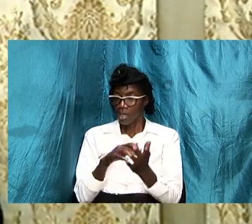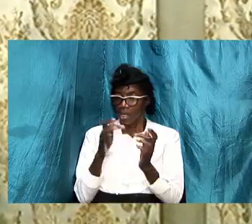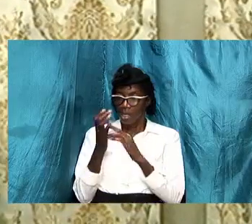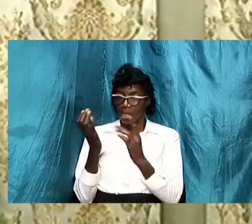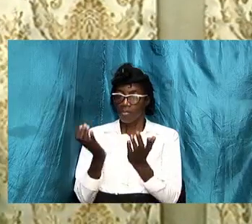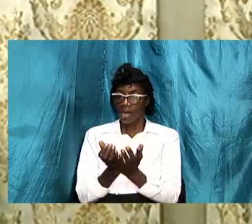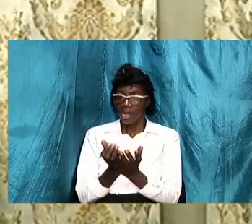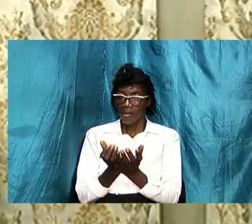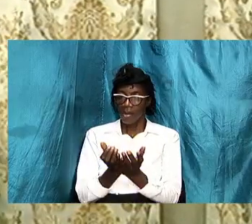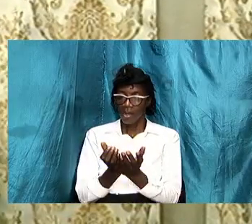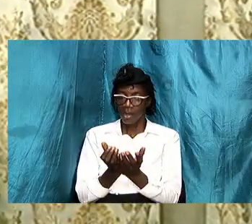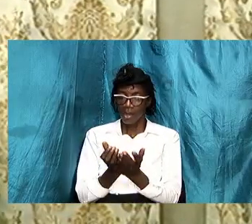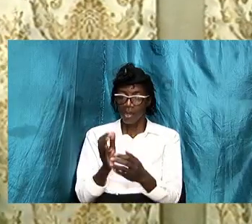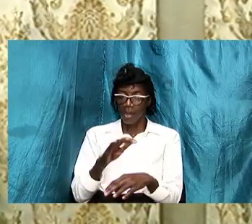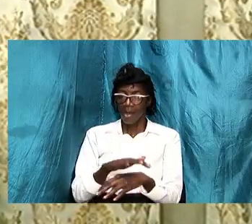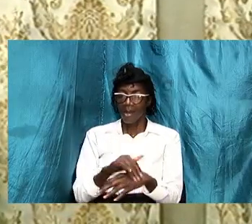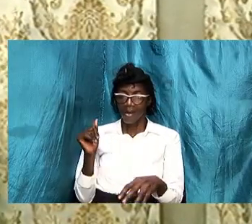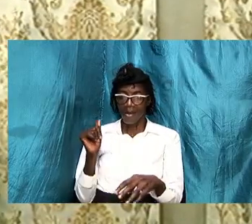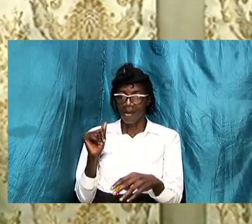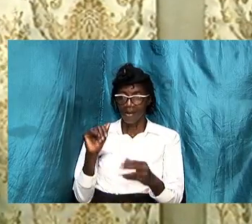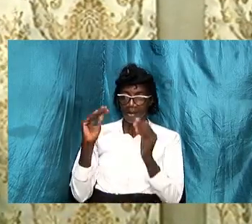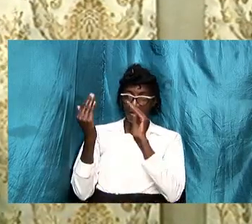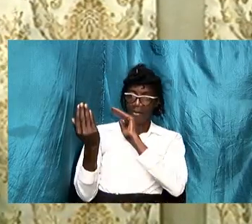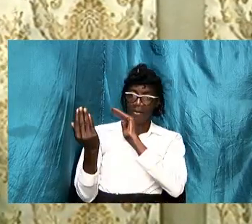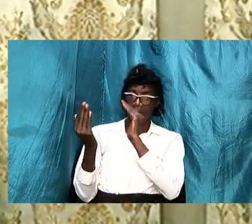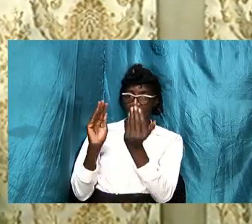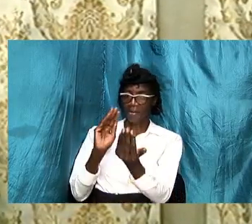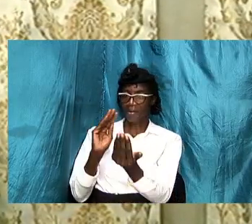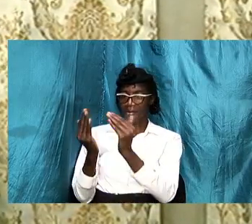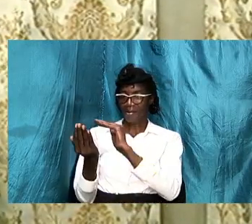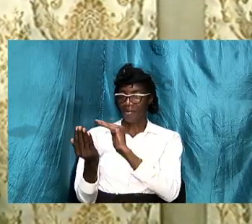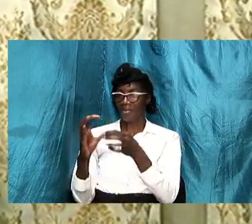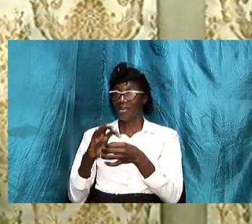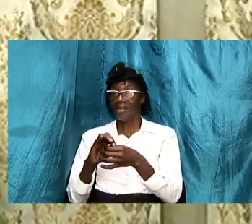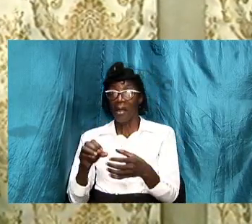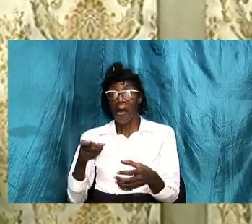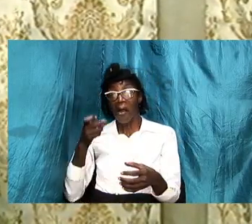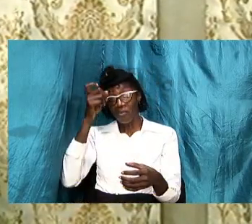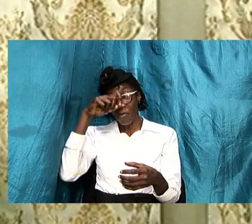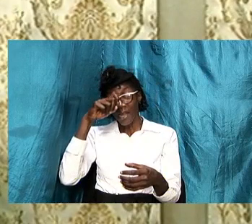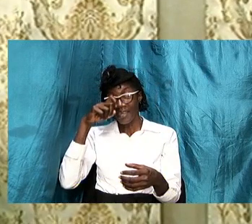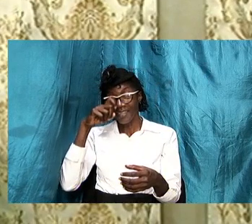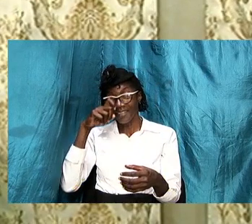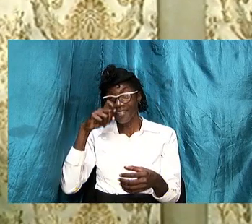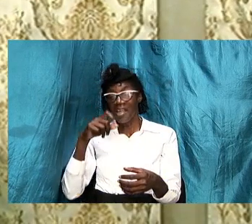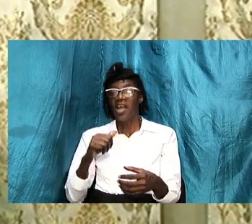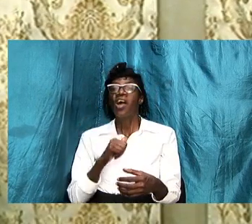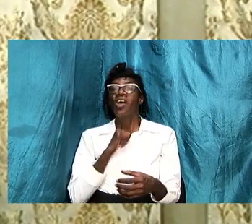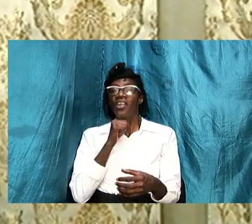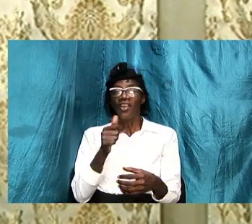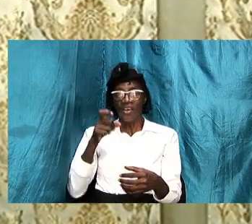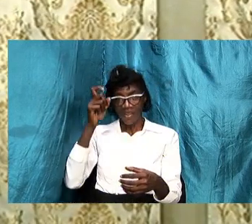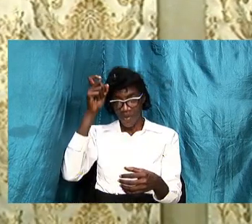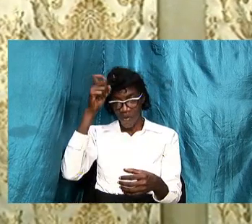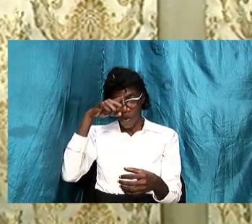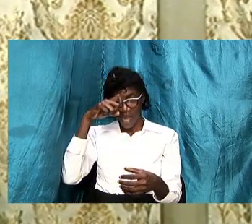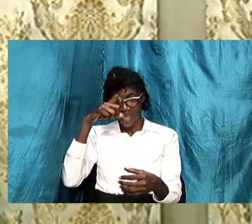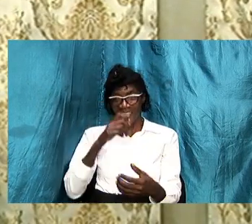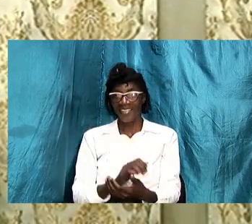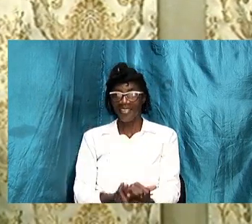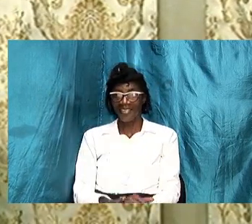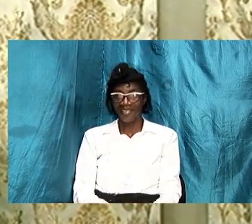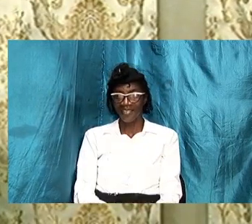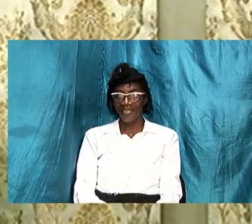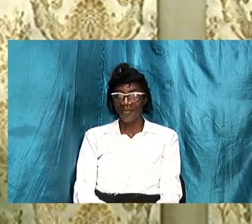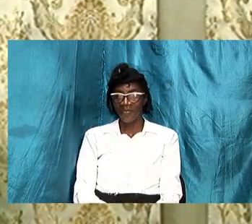opposite of being wise and that person would be unwise if i might use a more